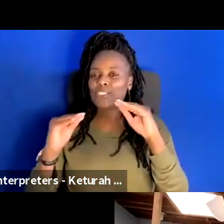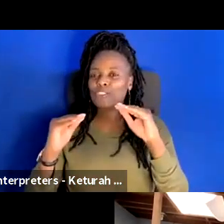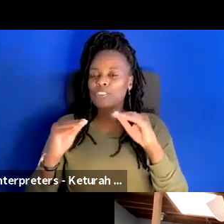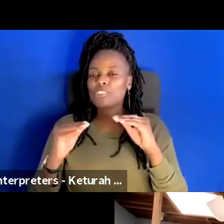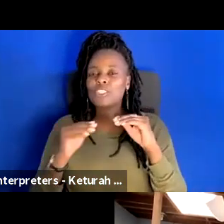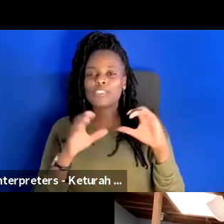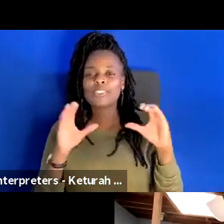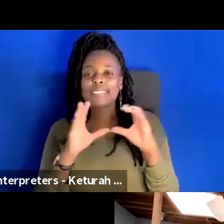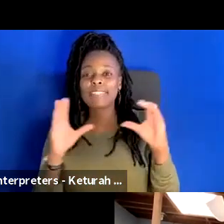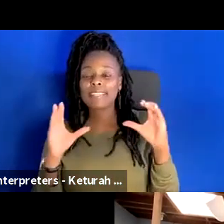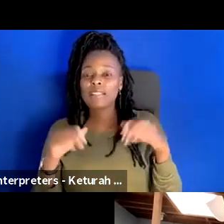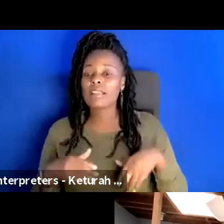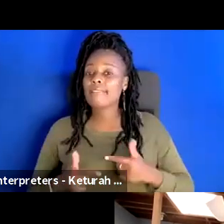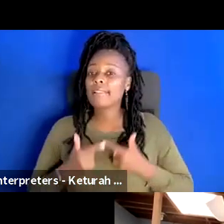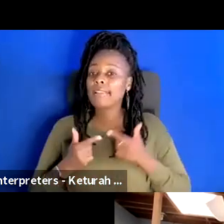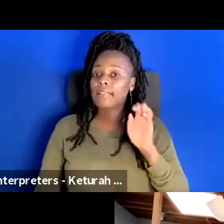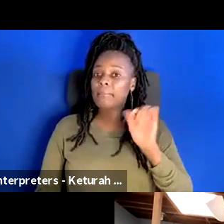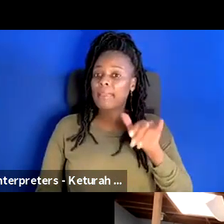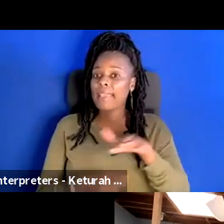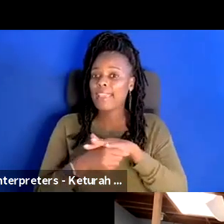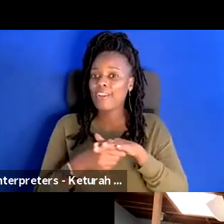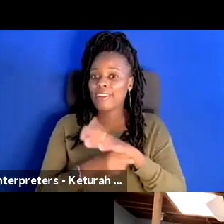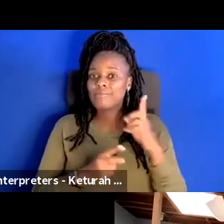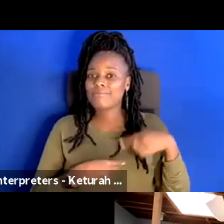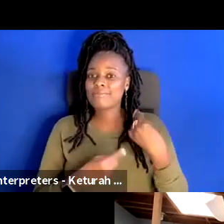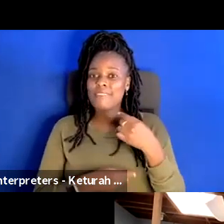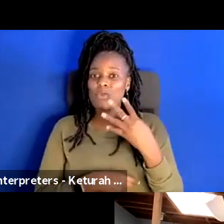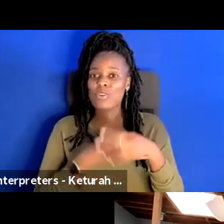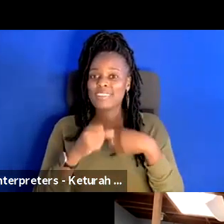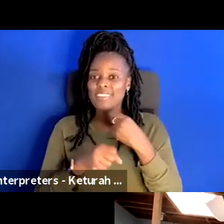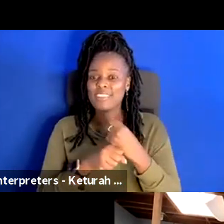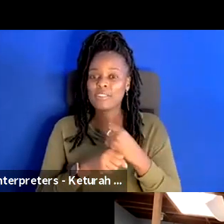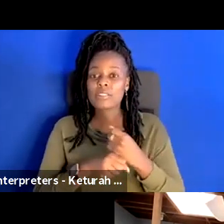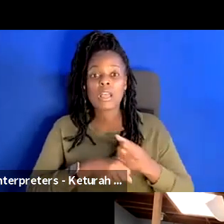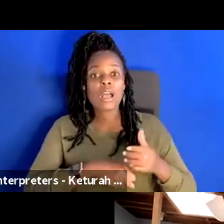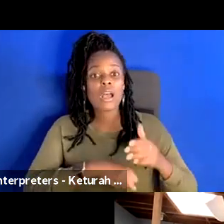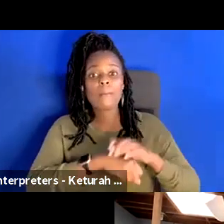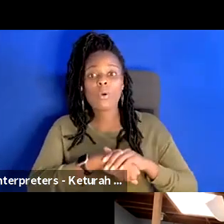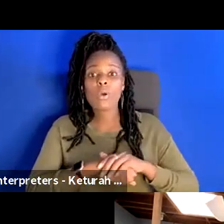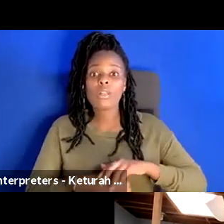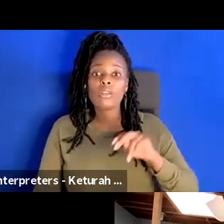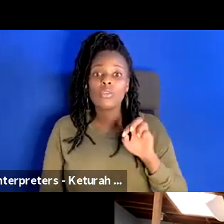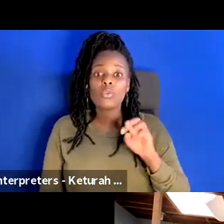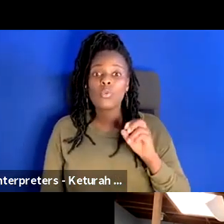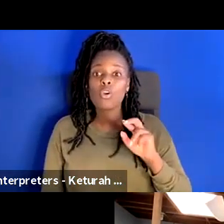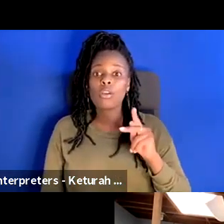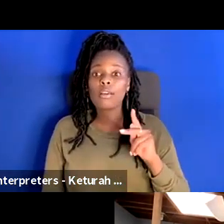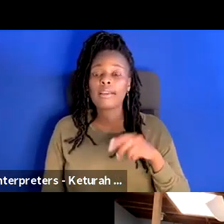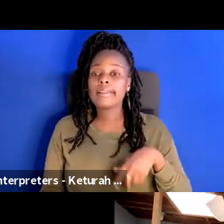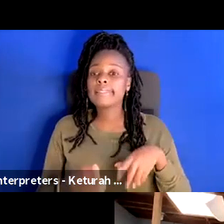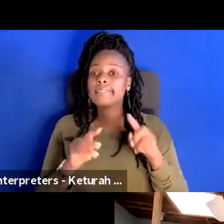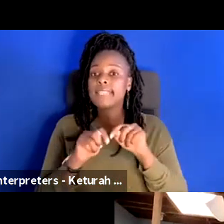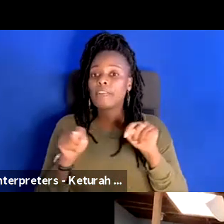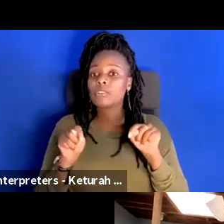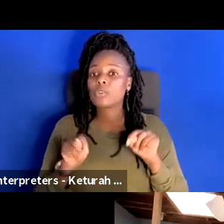Coast and I've been in the Bay Area for about four years, and I am currently on what was originally Miwok territory. Yes,